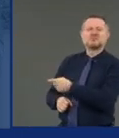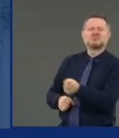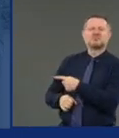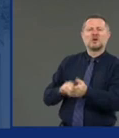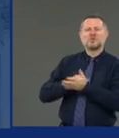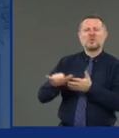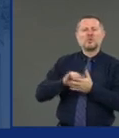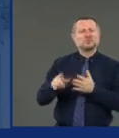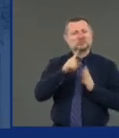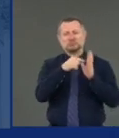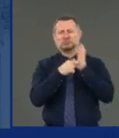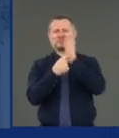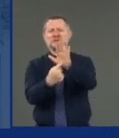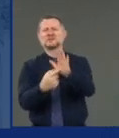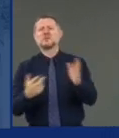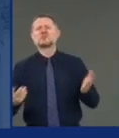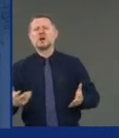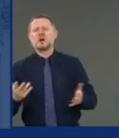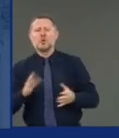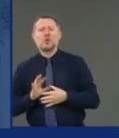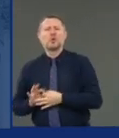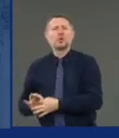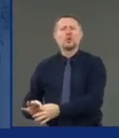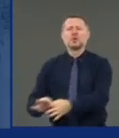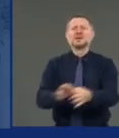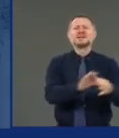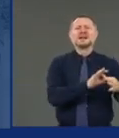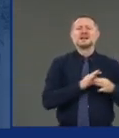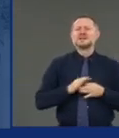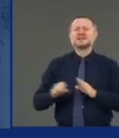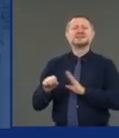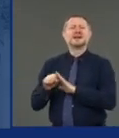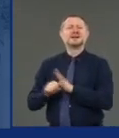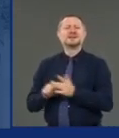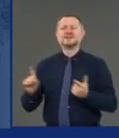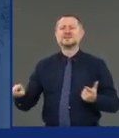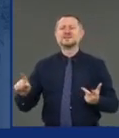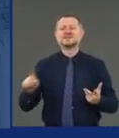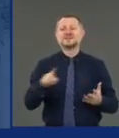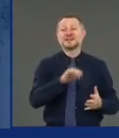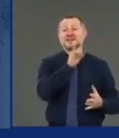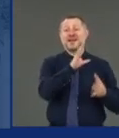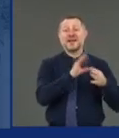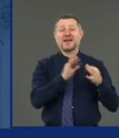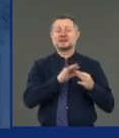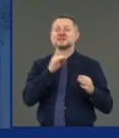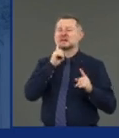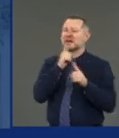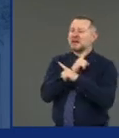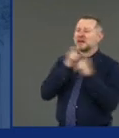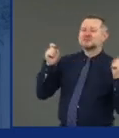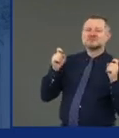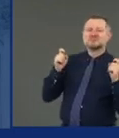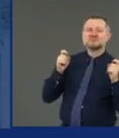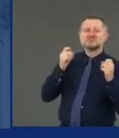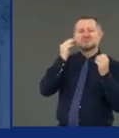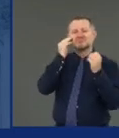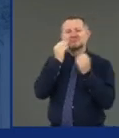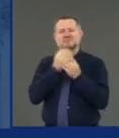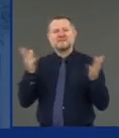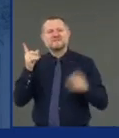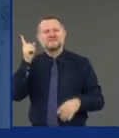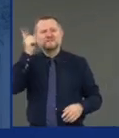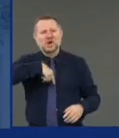States. Not only is it ugly, it is false. It is